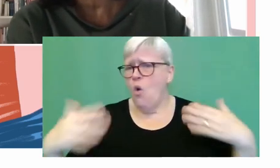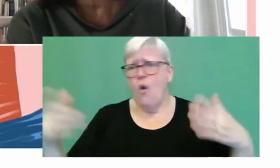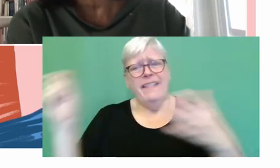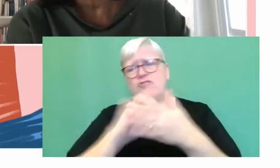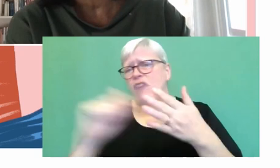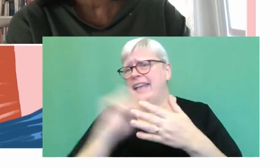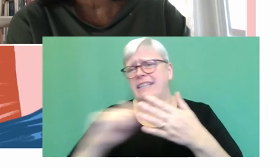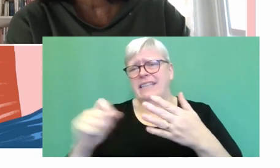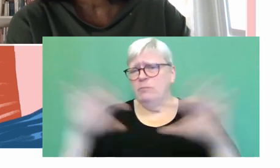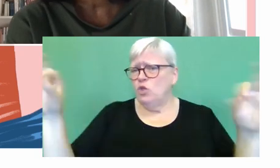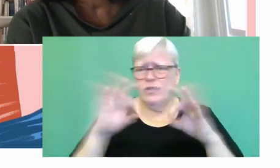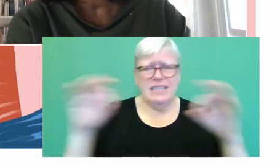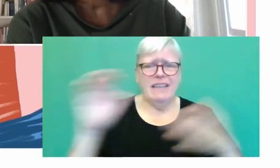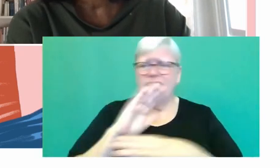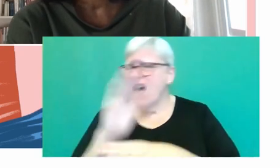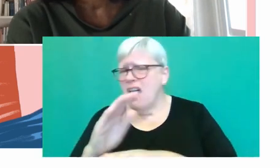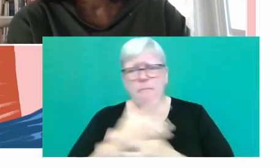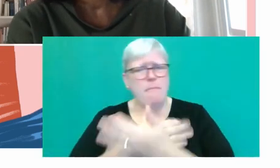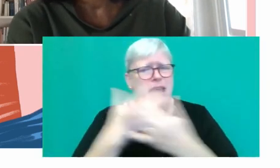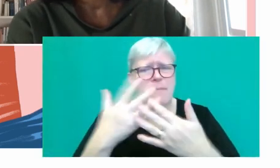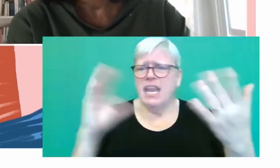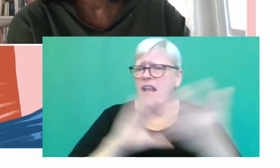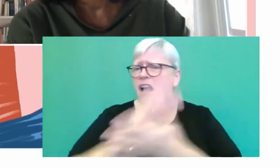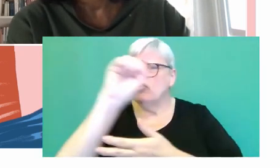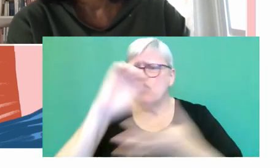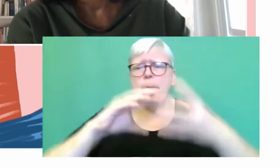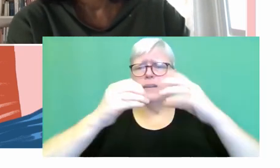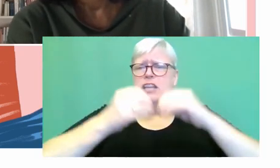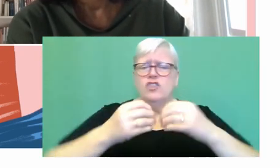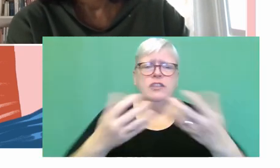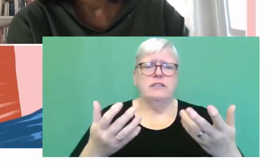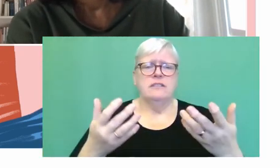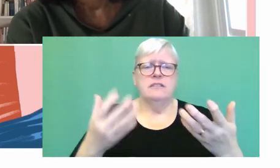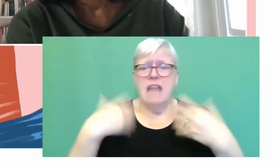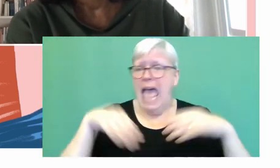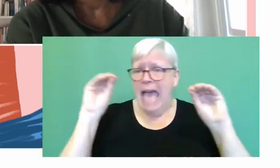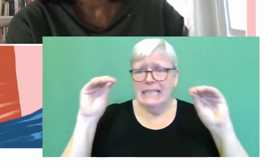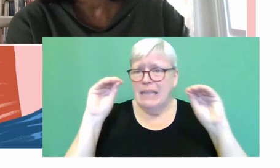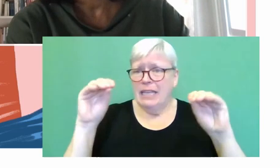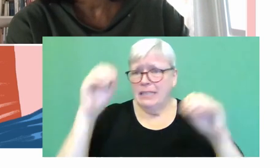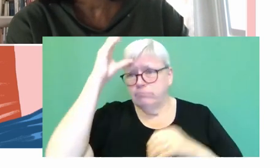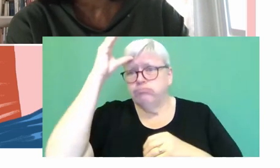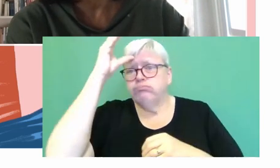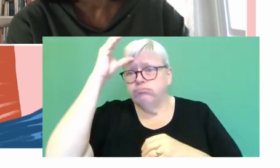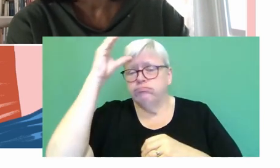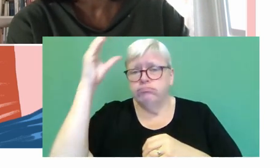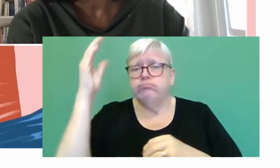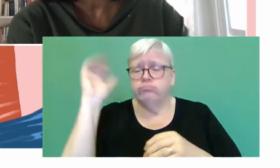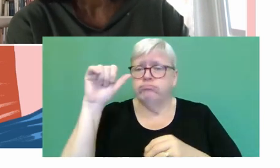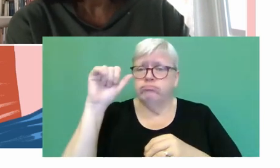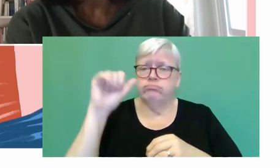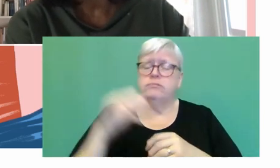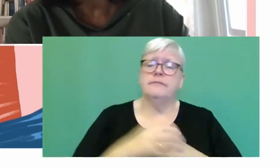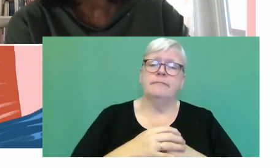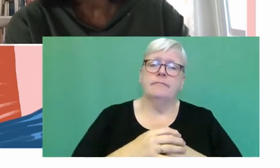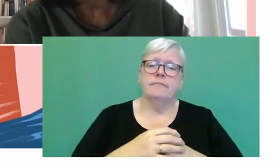music, film, you know, all sorts of cultural production, and academic, you know, endeavours as well. Yes, yes.